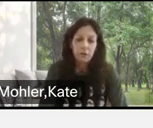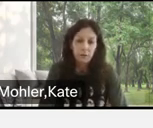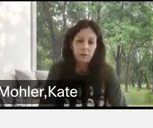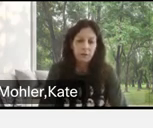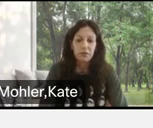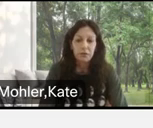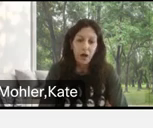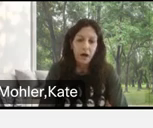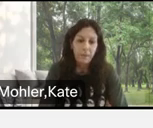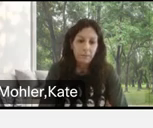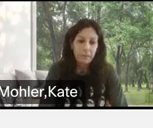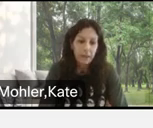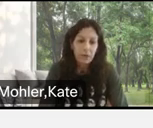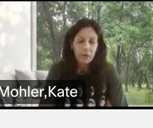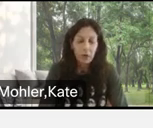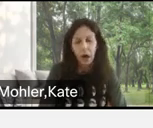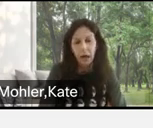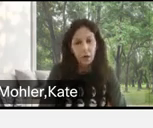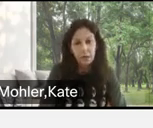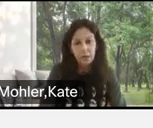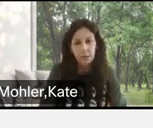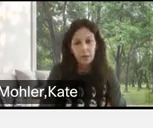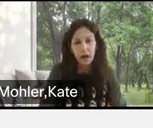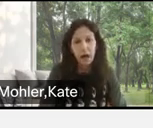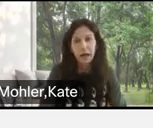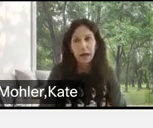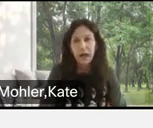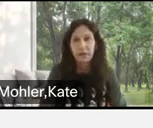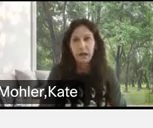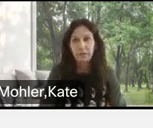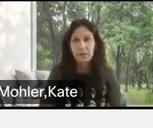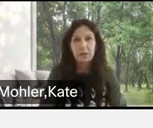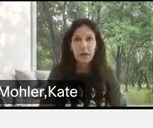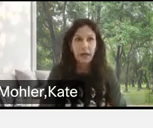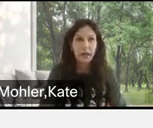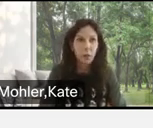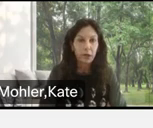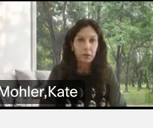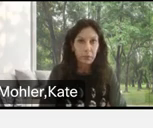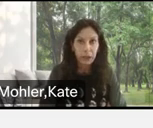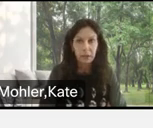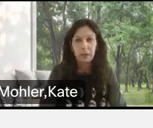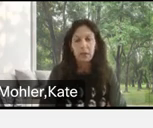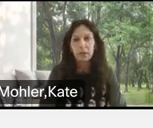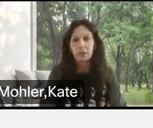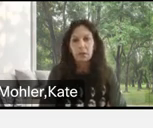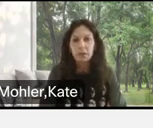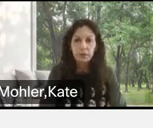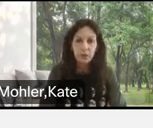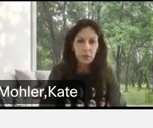Uh, used to describe. So, I always. I advocate for seeing what you mean,